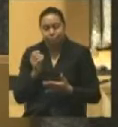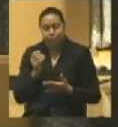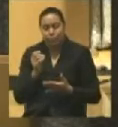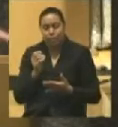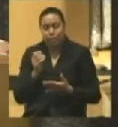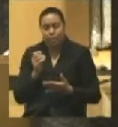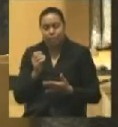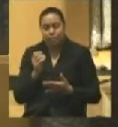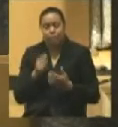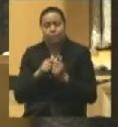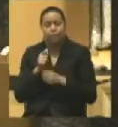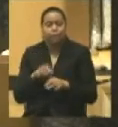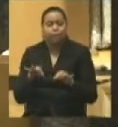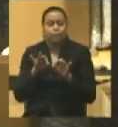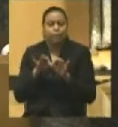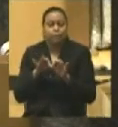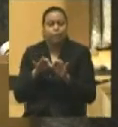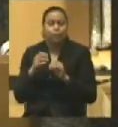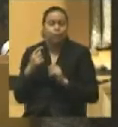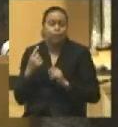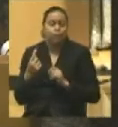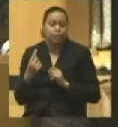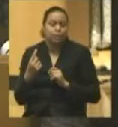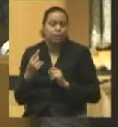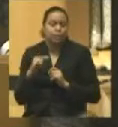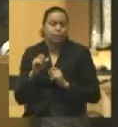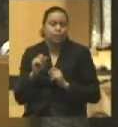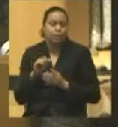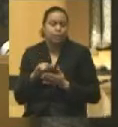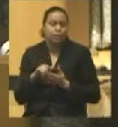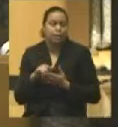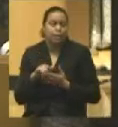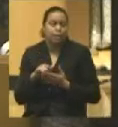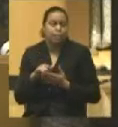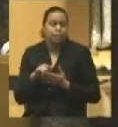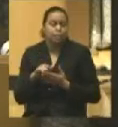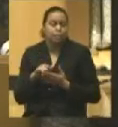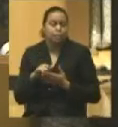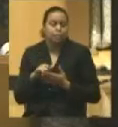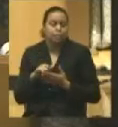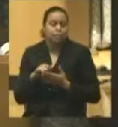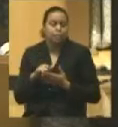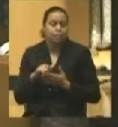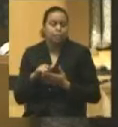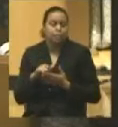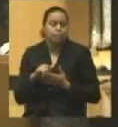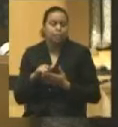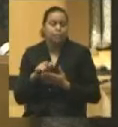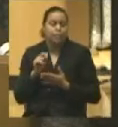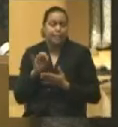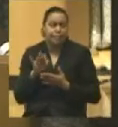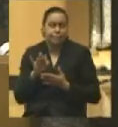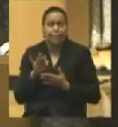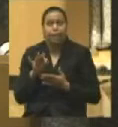the most important one is that if they'd